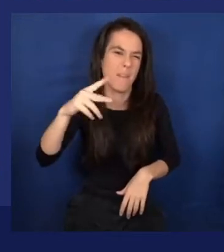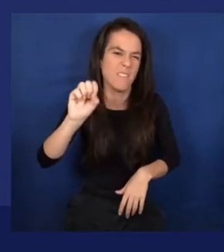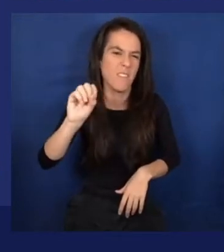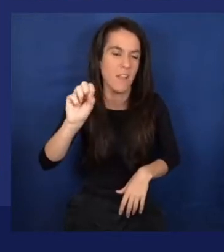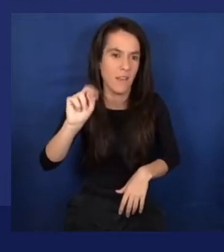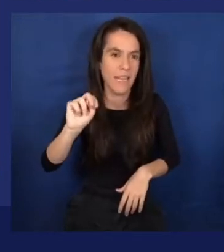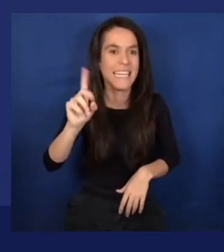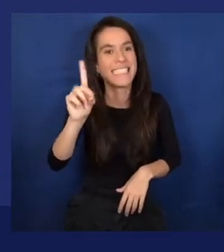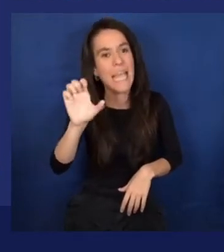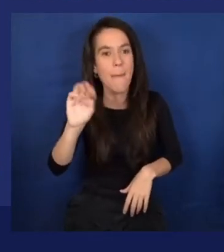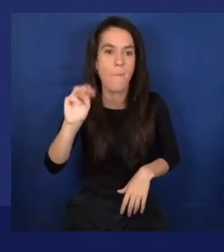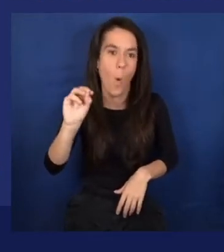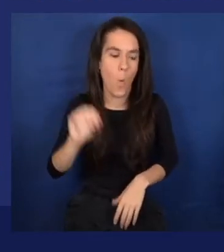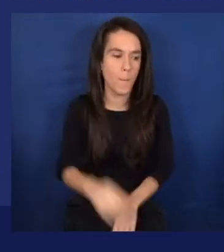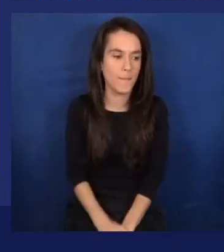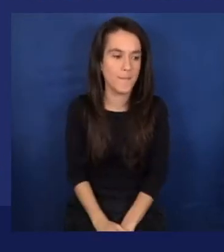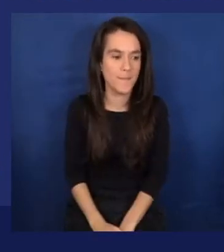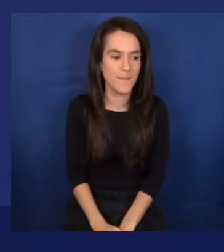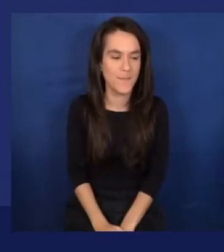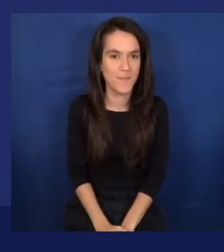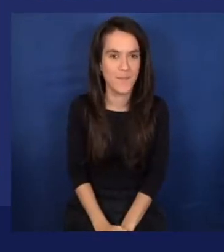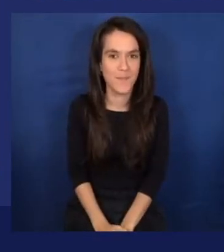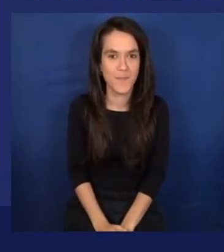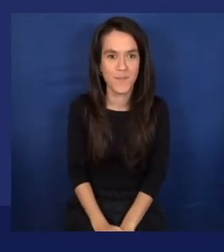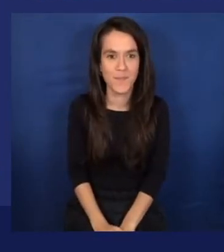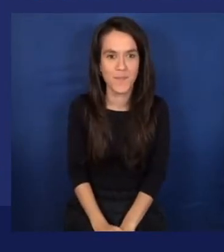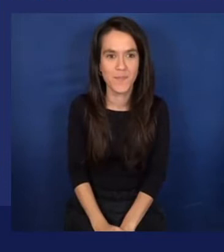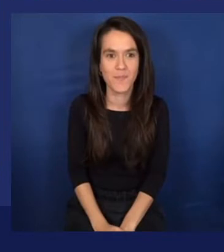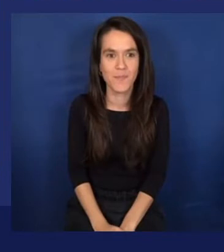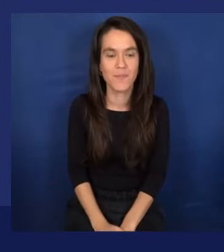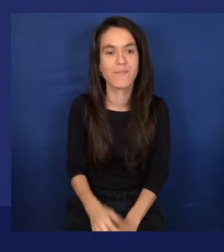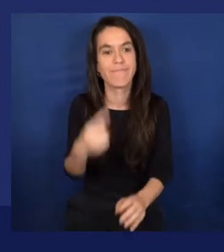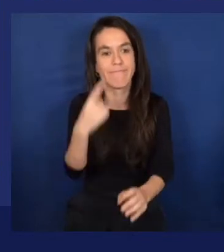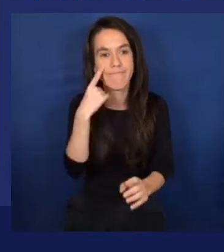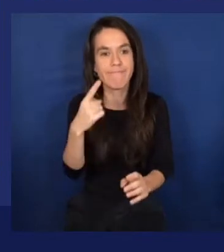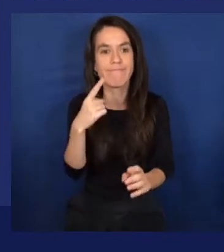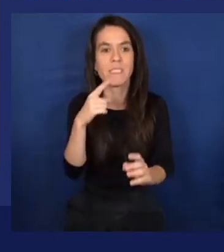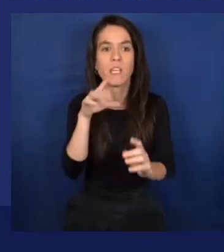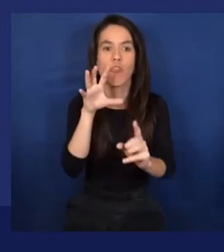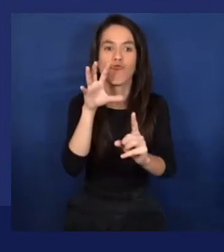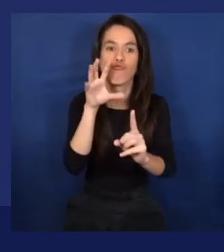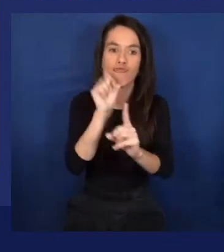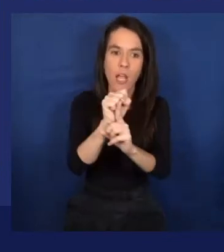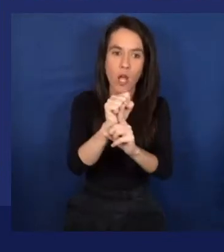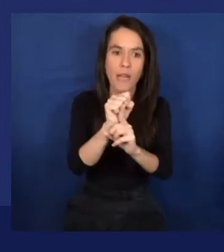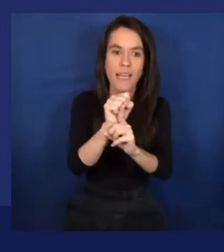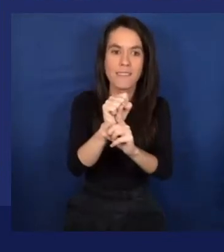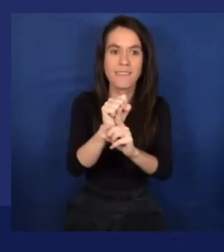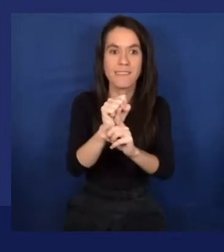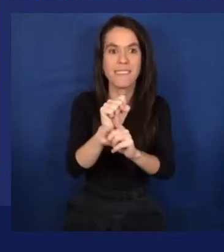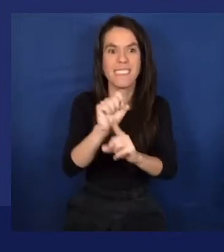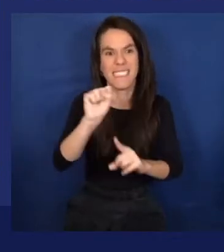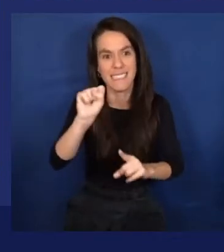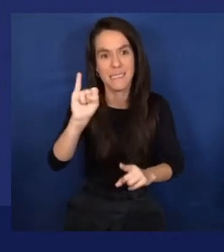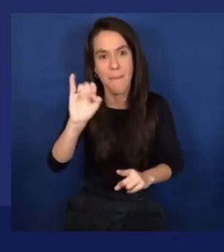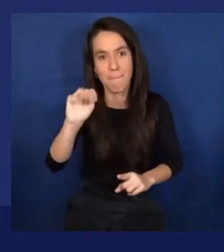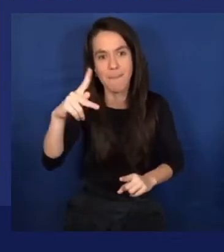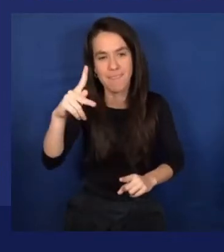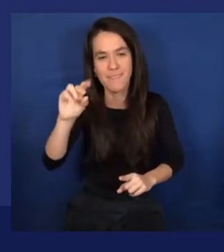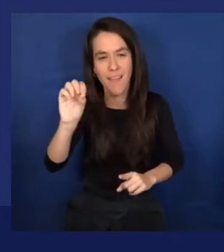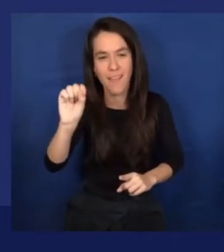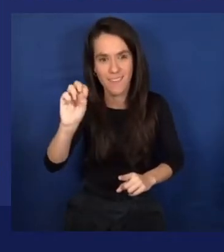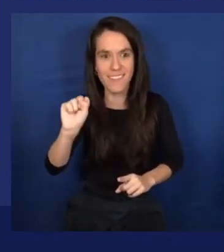in this case, recognize the Simpsons, right?